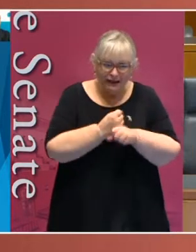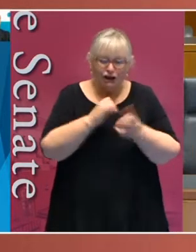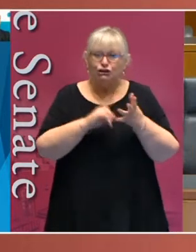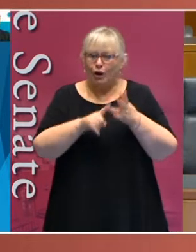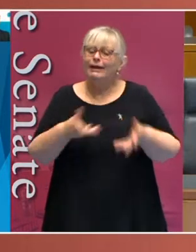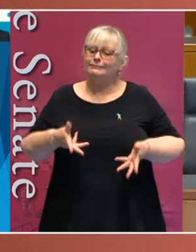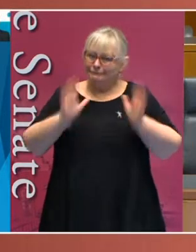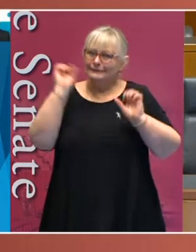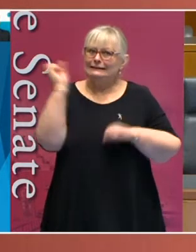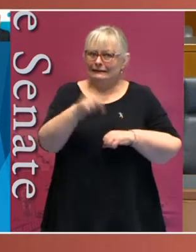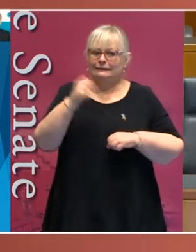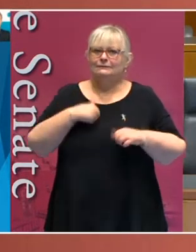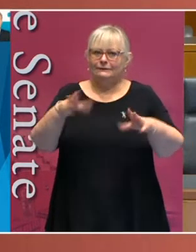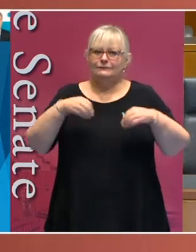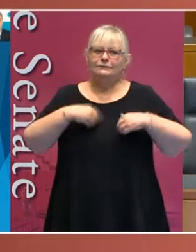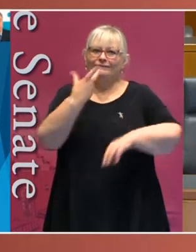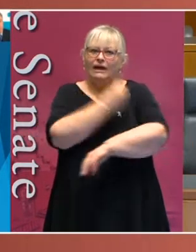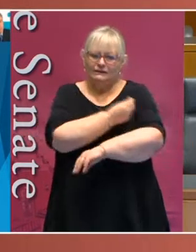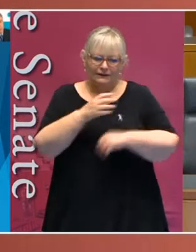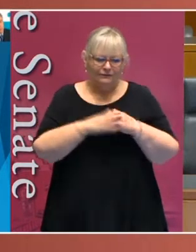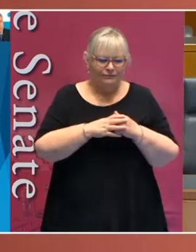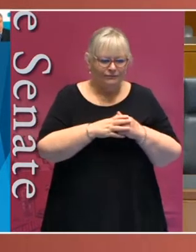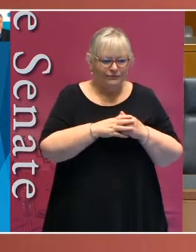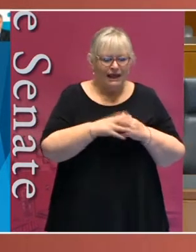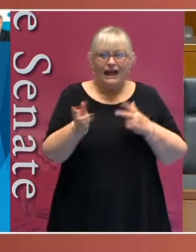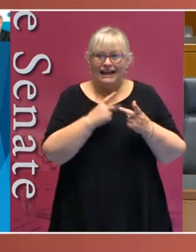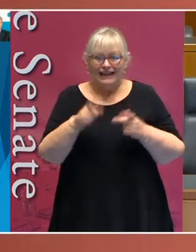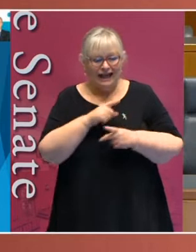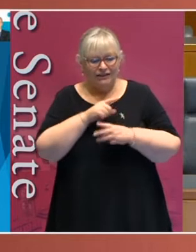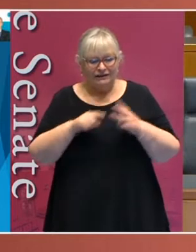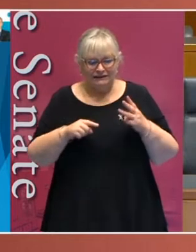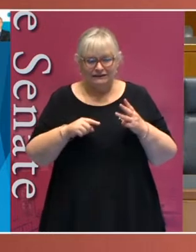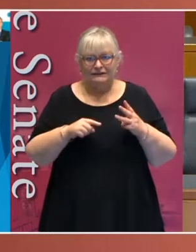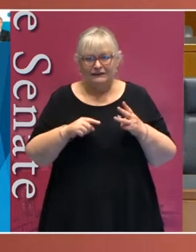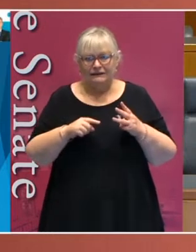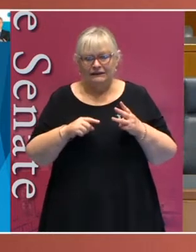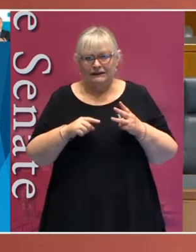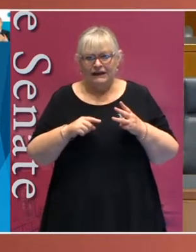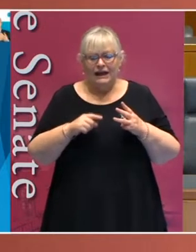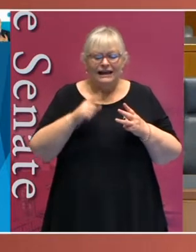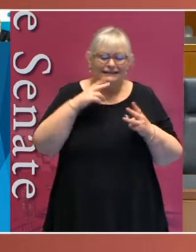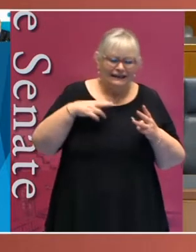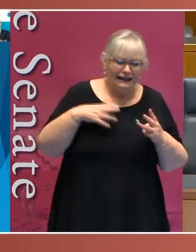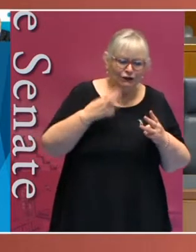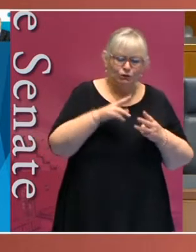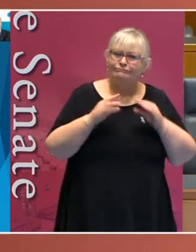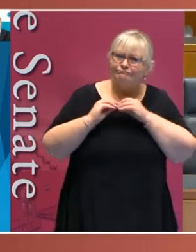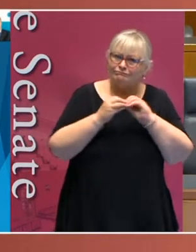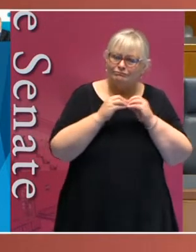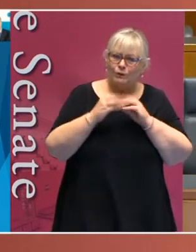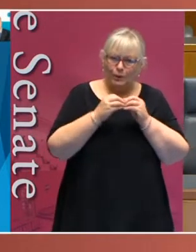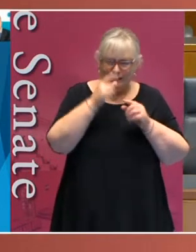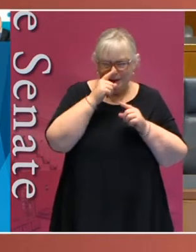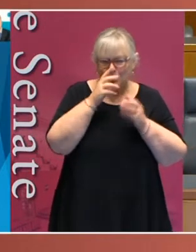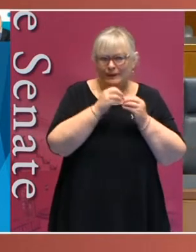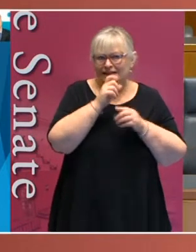of vaccines. And the key issues which are formed out of that policy response is a need to consult with people with